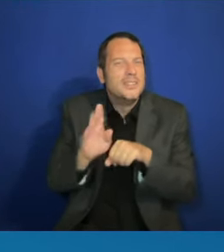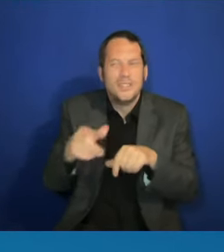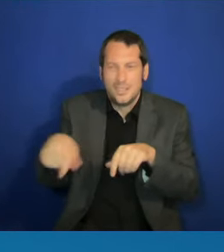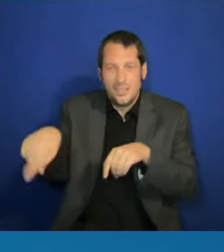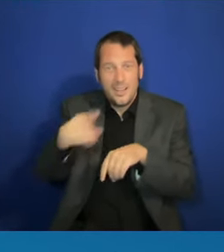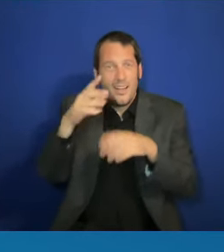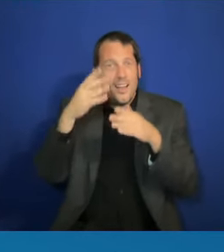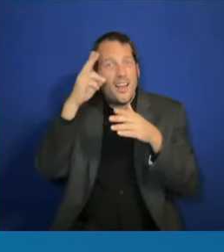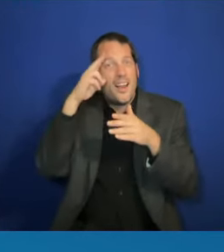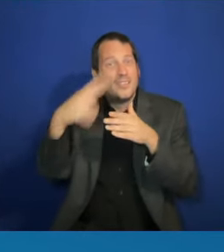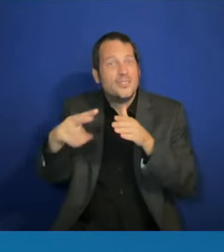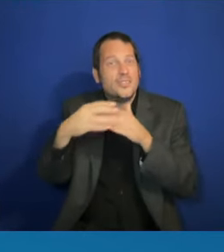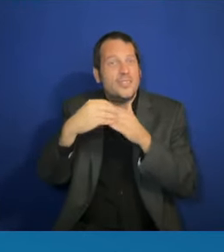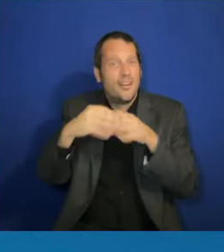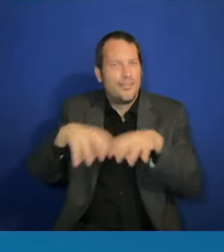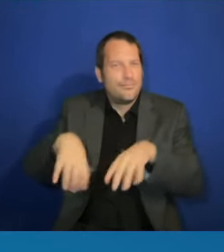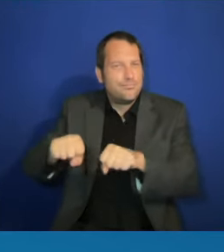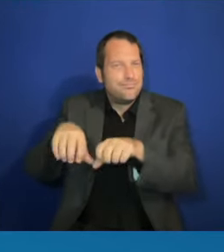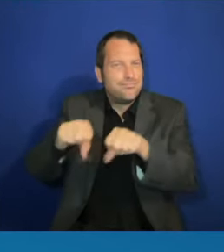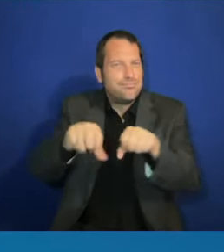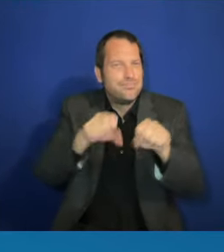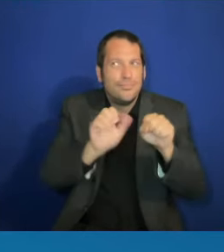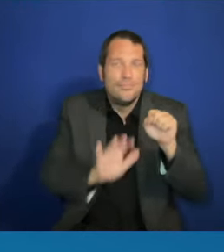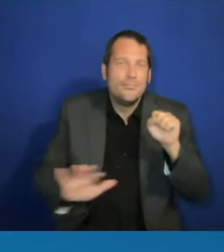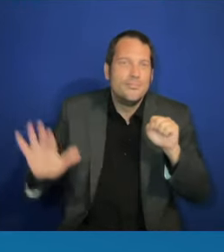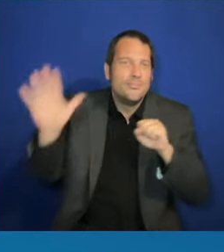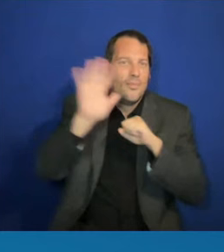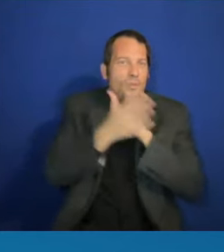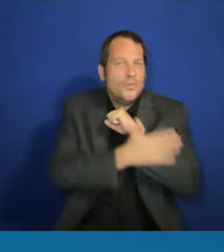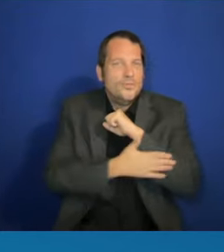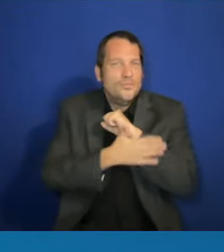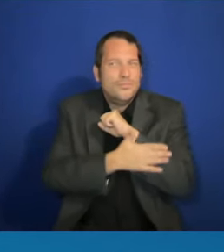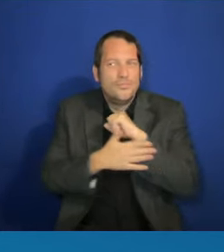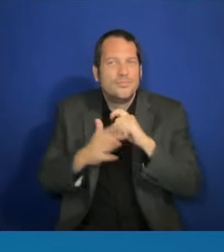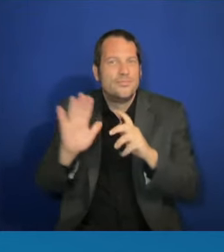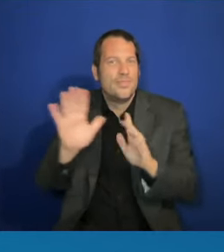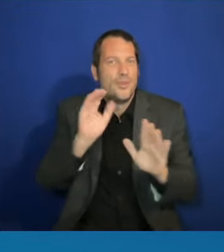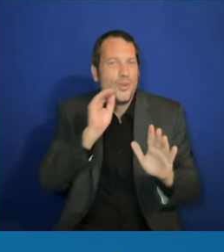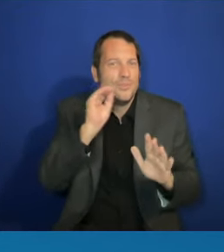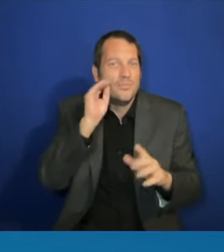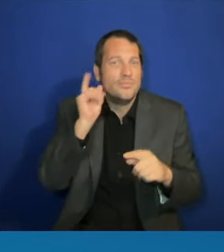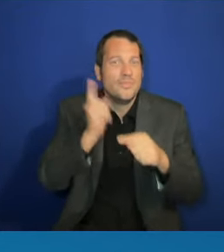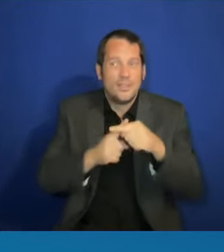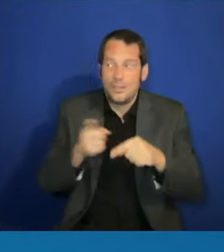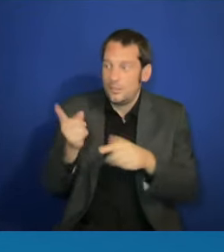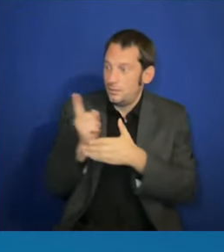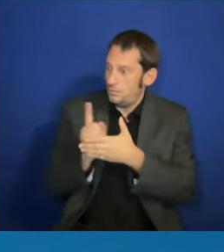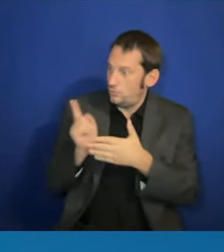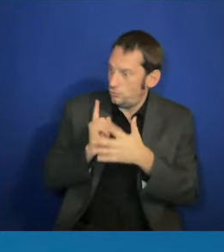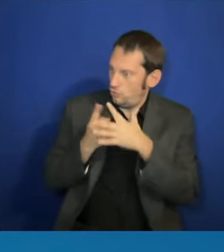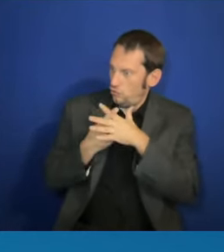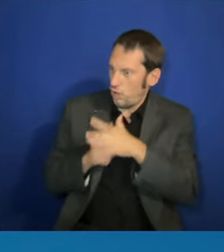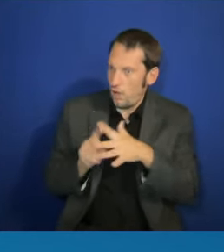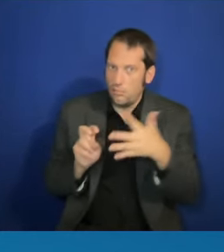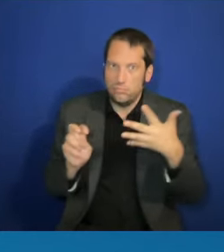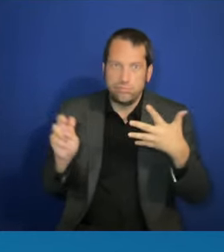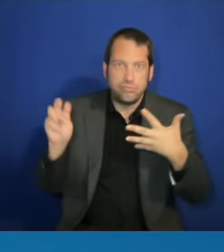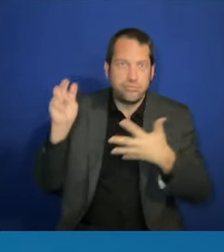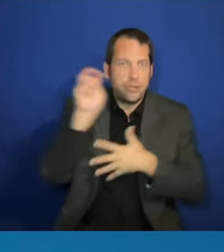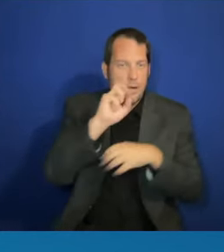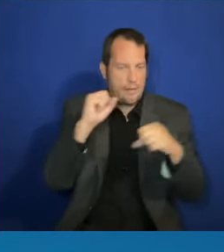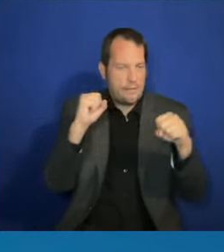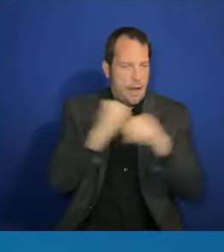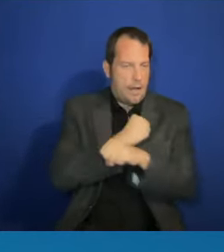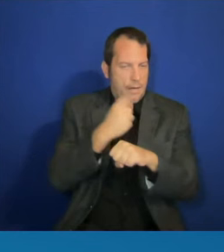you launched the Fight for Your Freedoms Tour, where you are traveling to college campuses across the country to speak with young